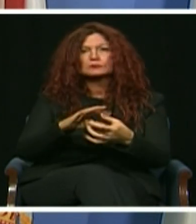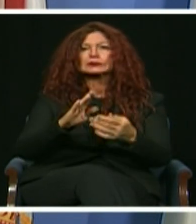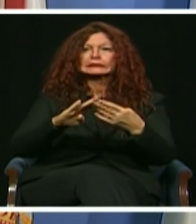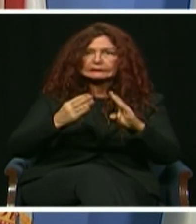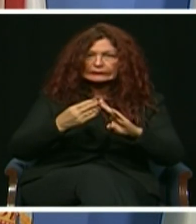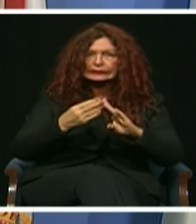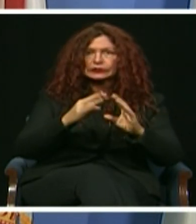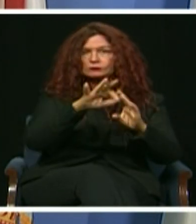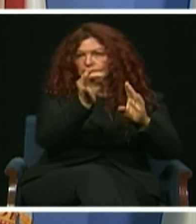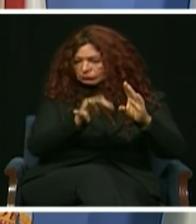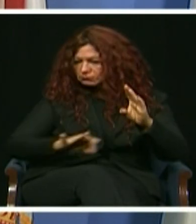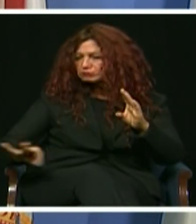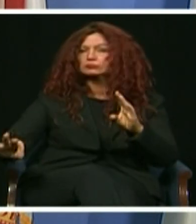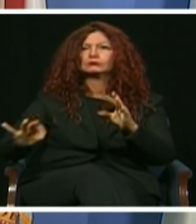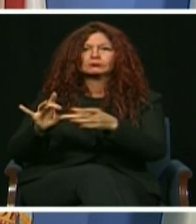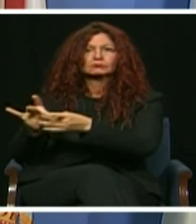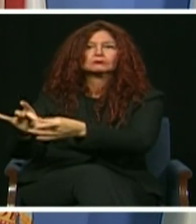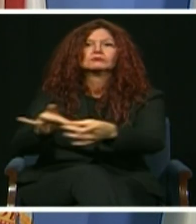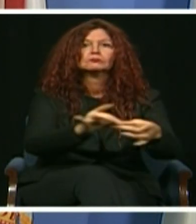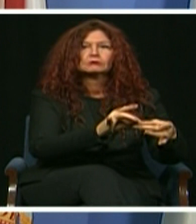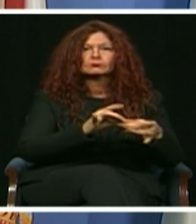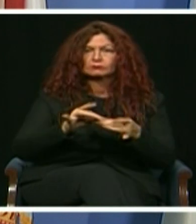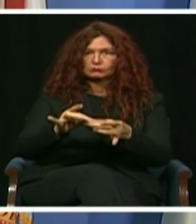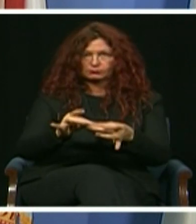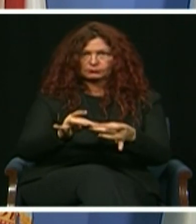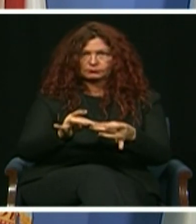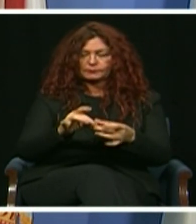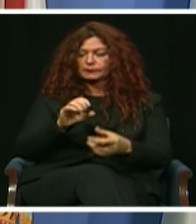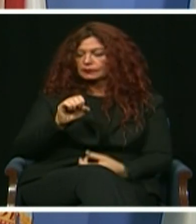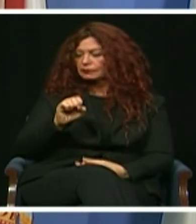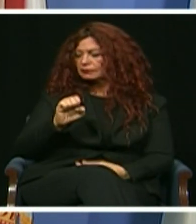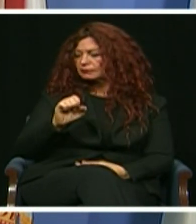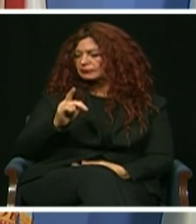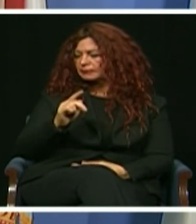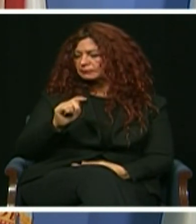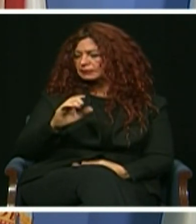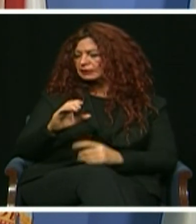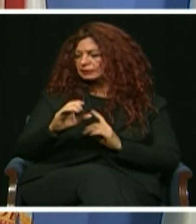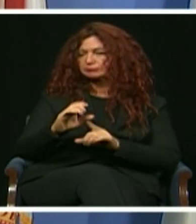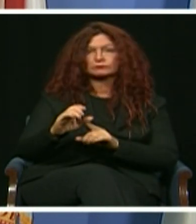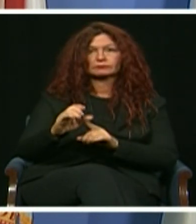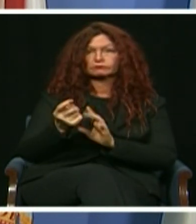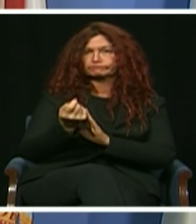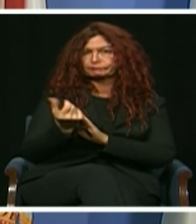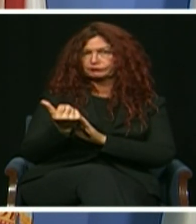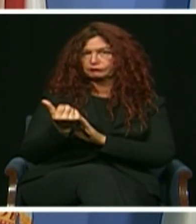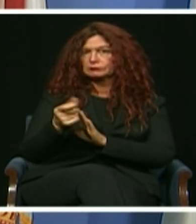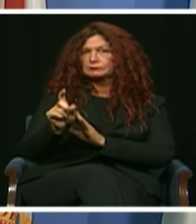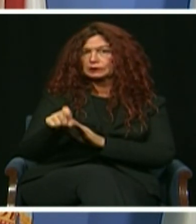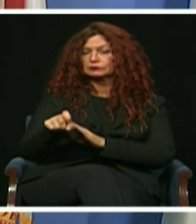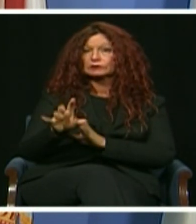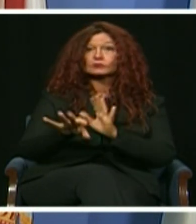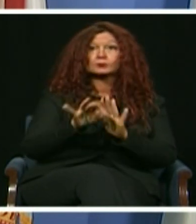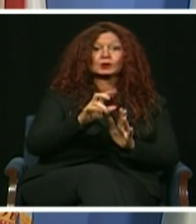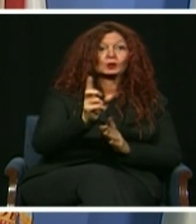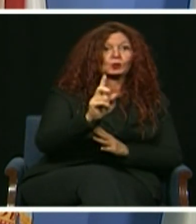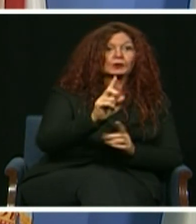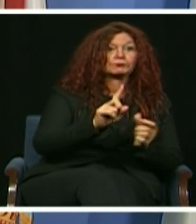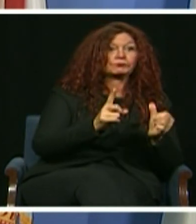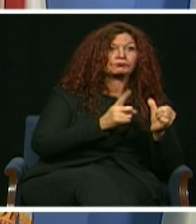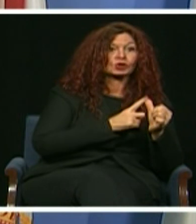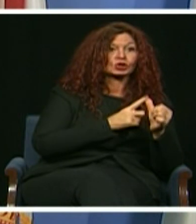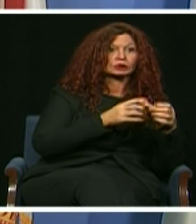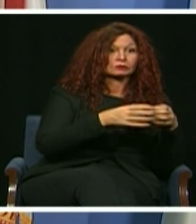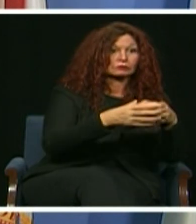system. My office recently released the follow-up septic to sewer report, which is helping us to prioritize the areas that create the